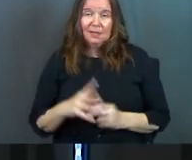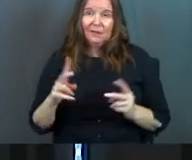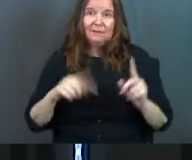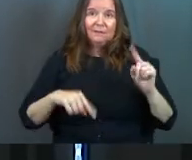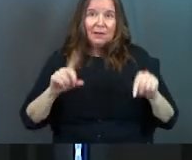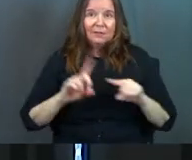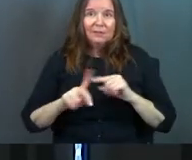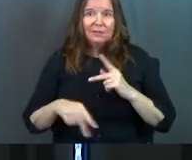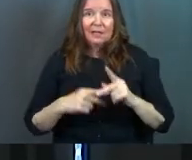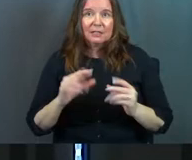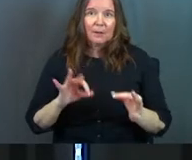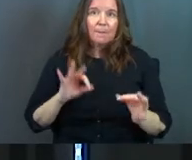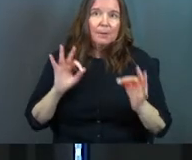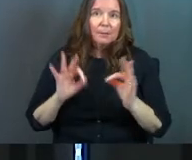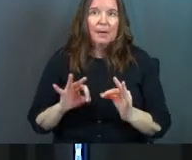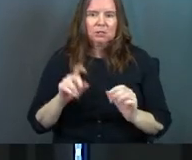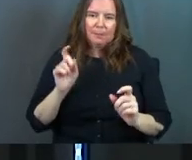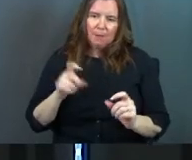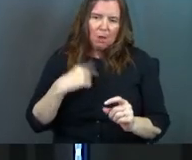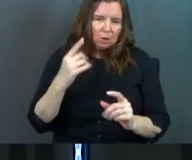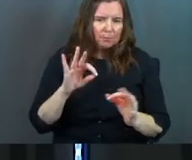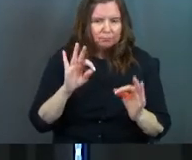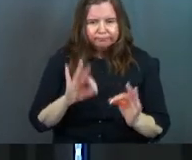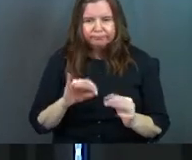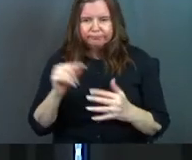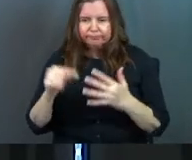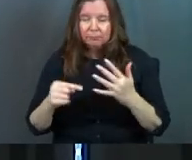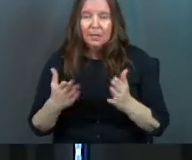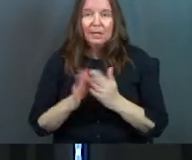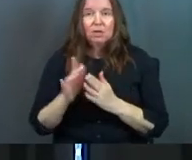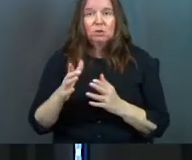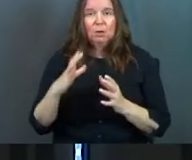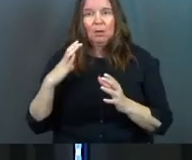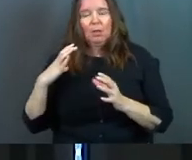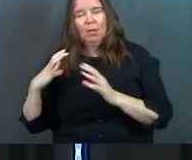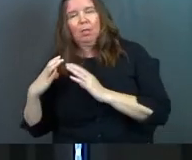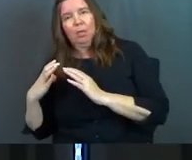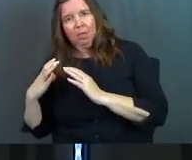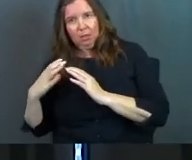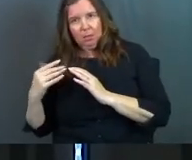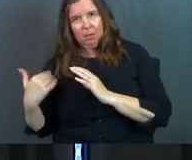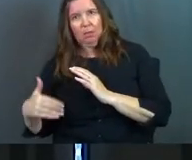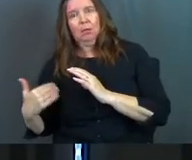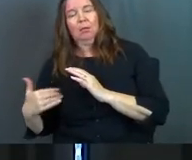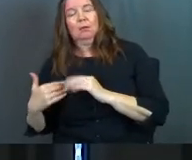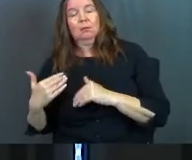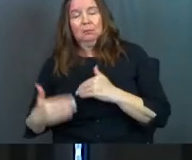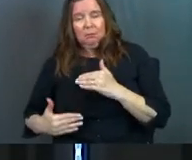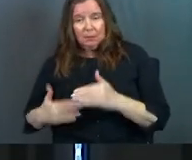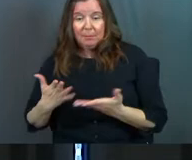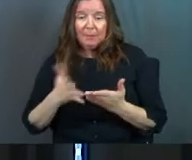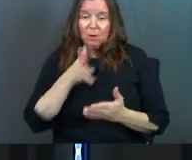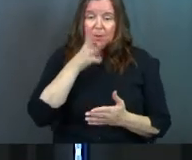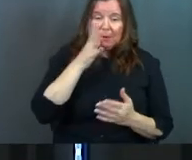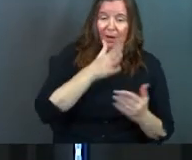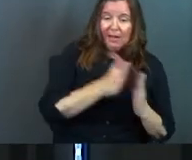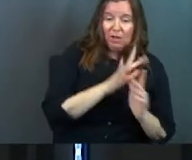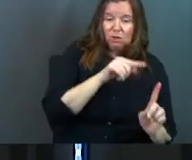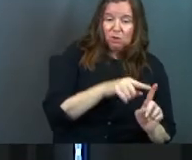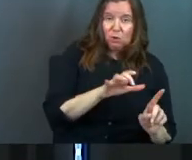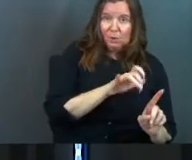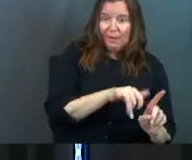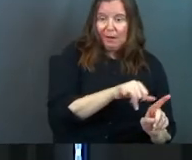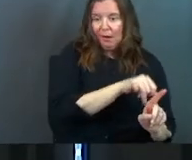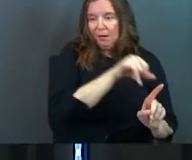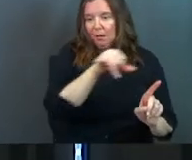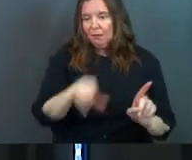Various kinds of perfectionism. And she asked you to carry that weight. Maybe her parents had asked her to carry that weight.